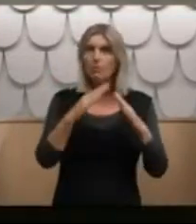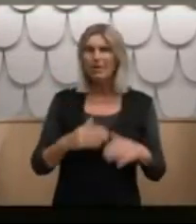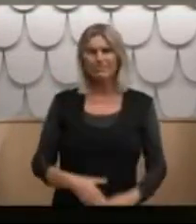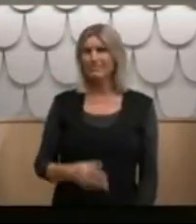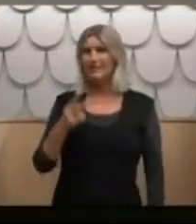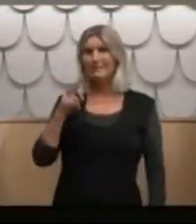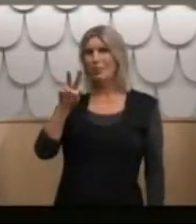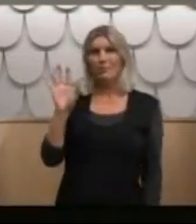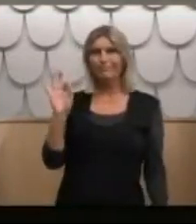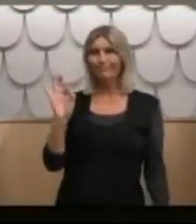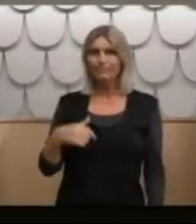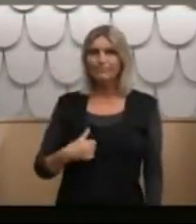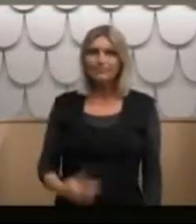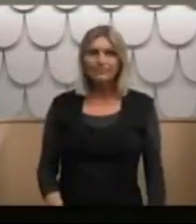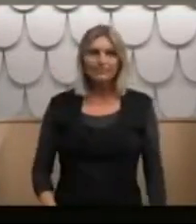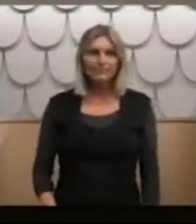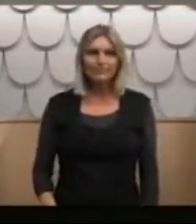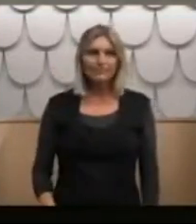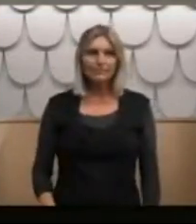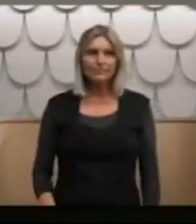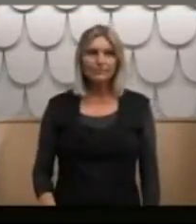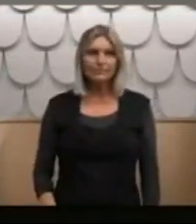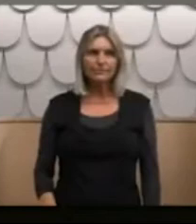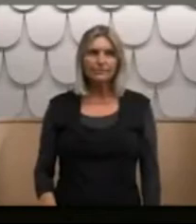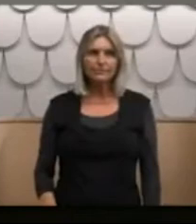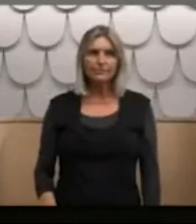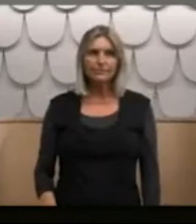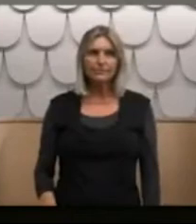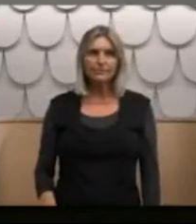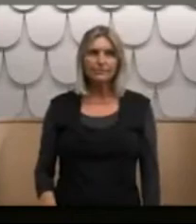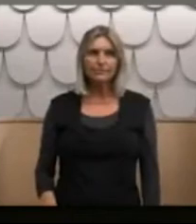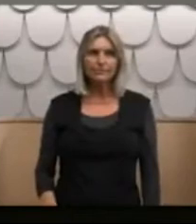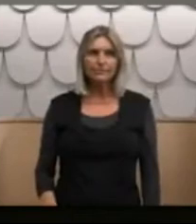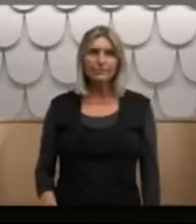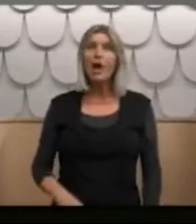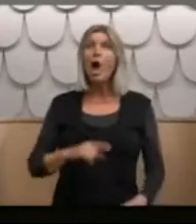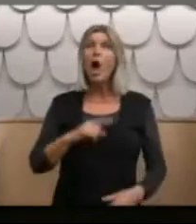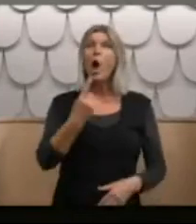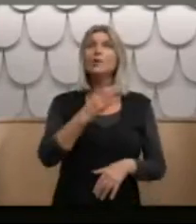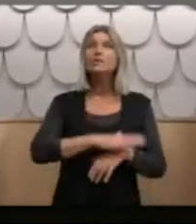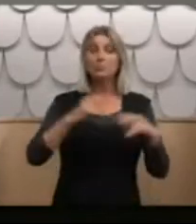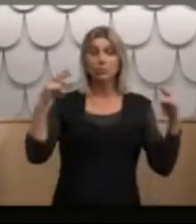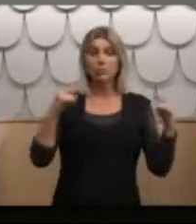all. At all, yeah. Yeah. The only time I saw family members was, as I say, when I was allowed to go home on holiday.